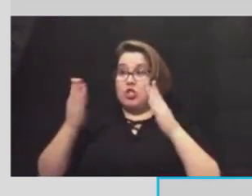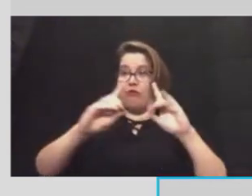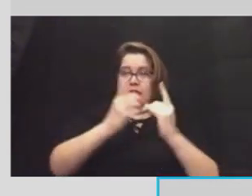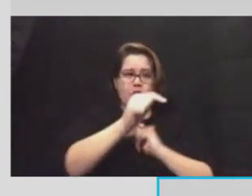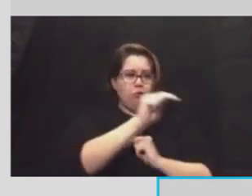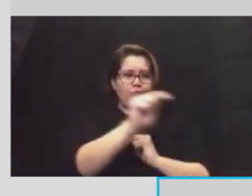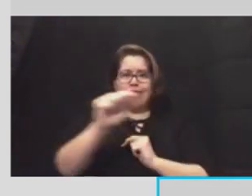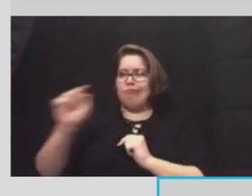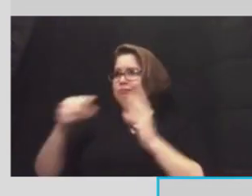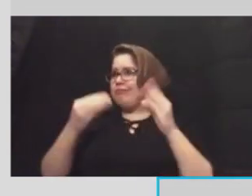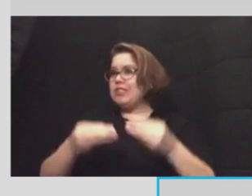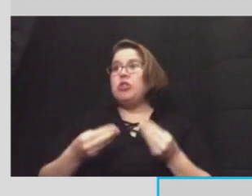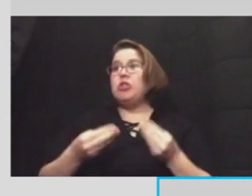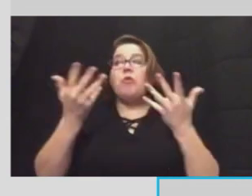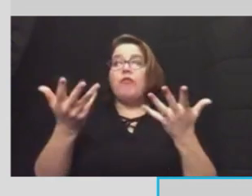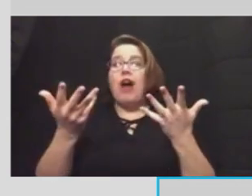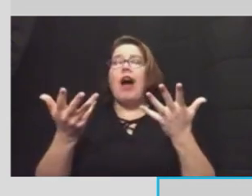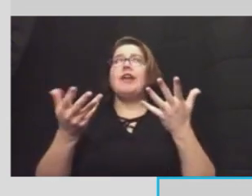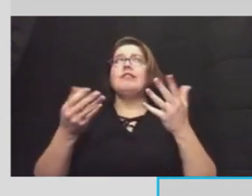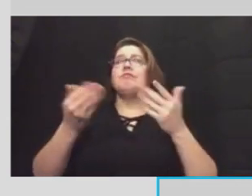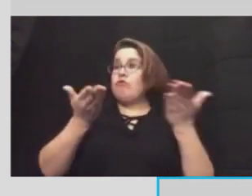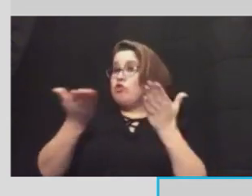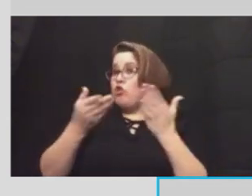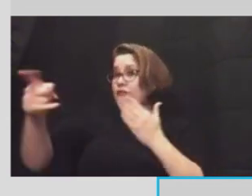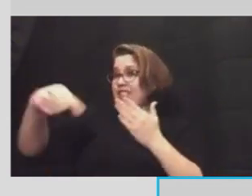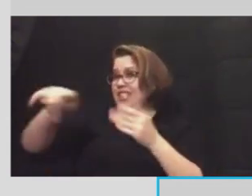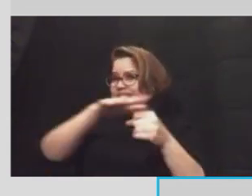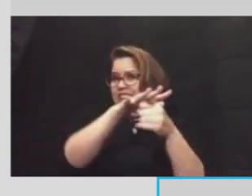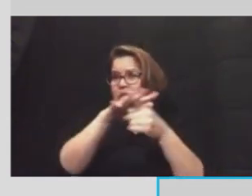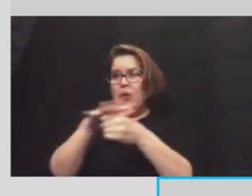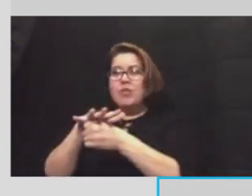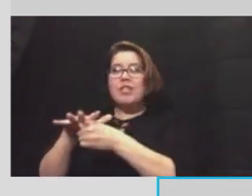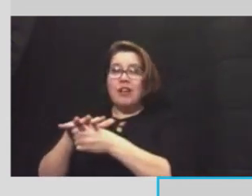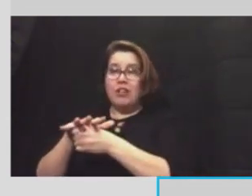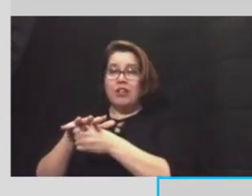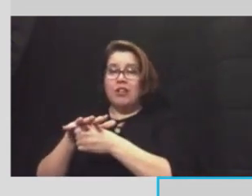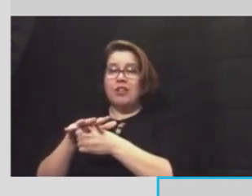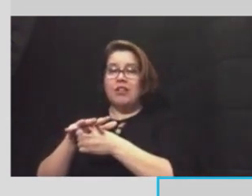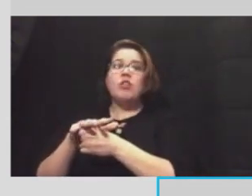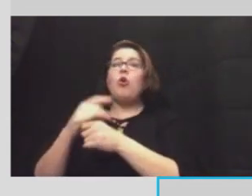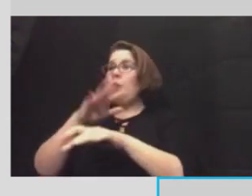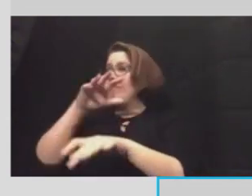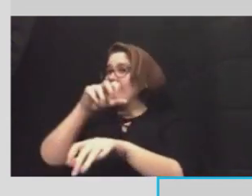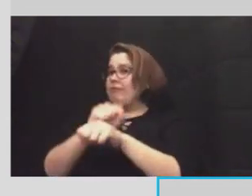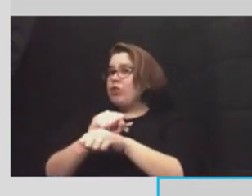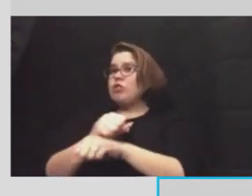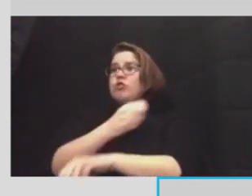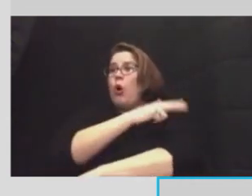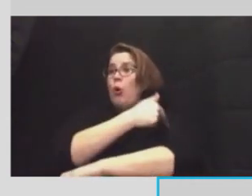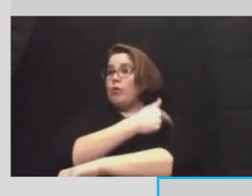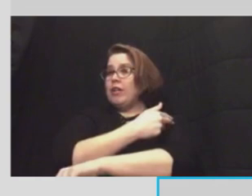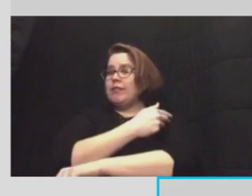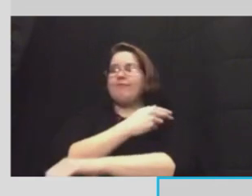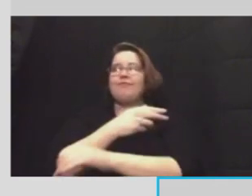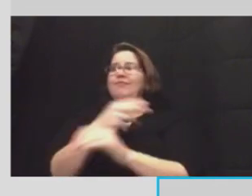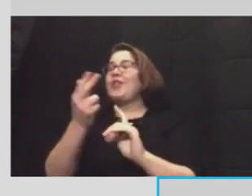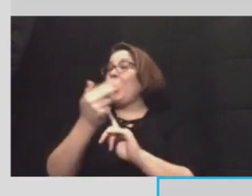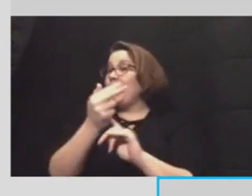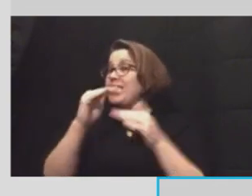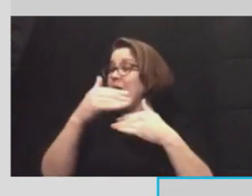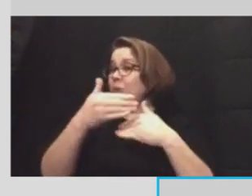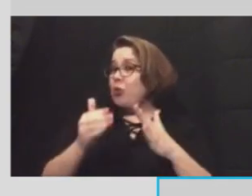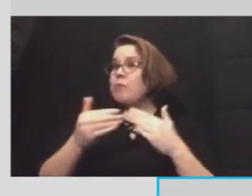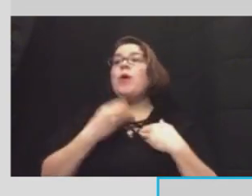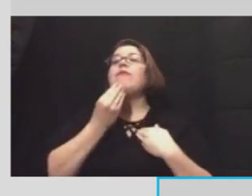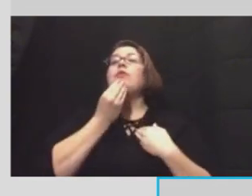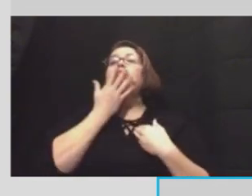providing providing services in those areas. We have booked hotel rooms. We have booked warming center at an emergency